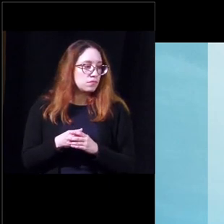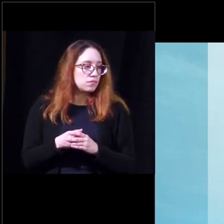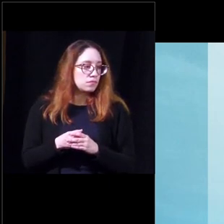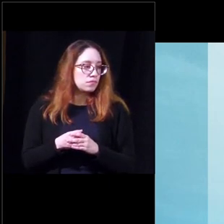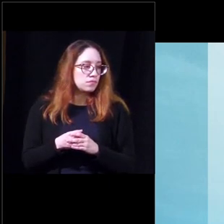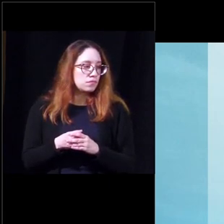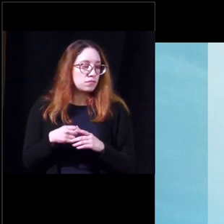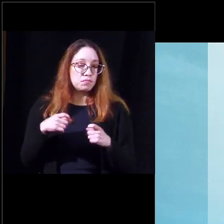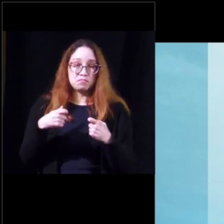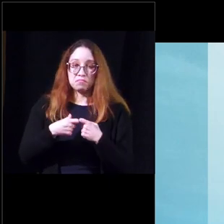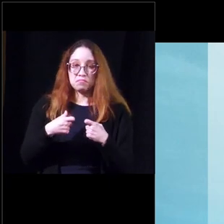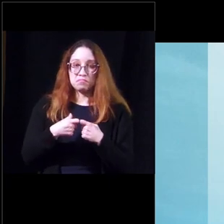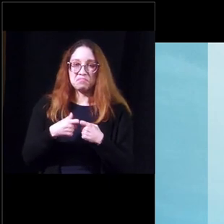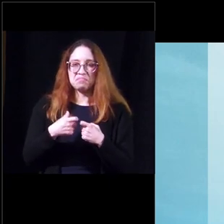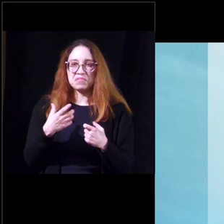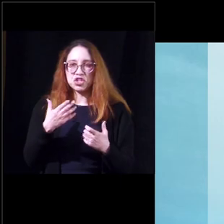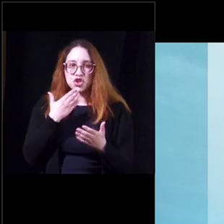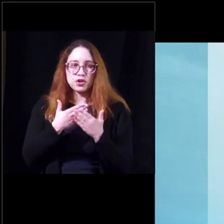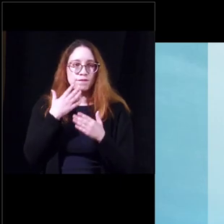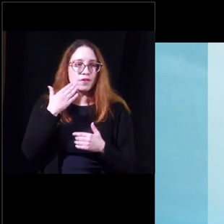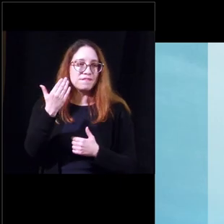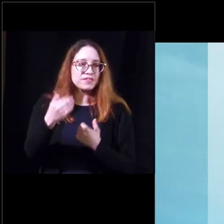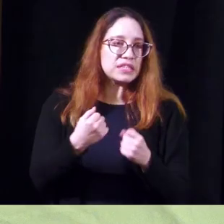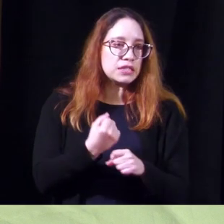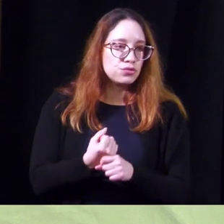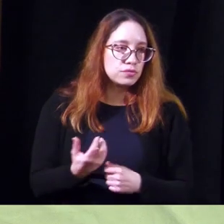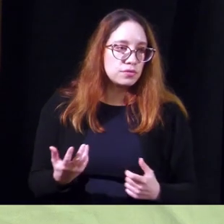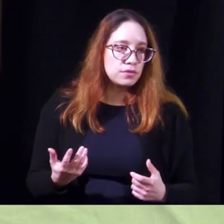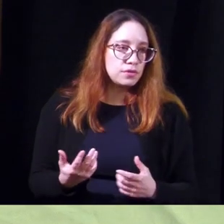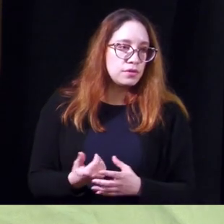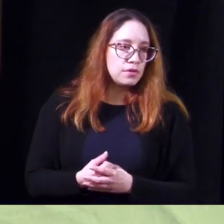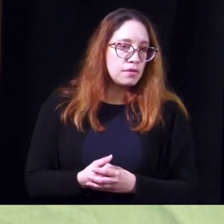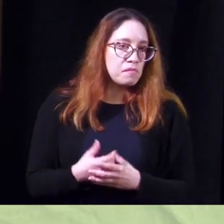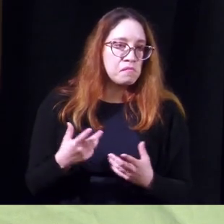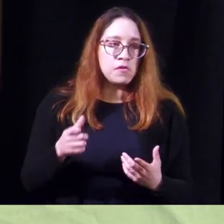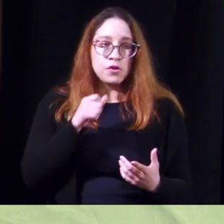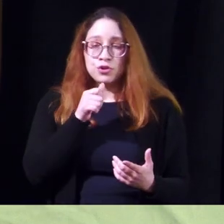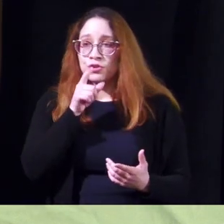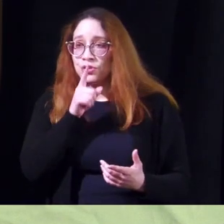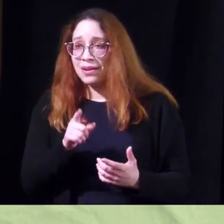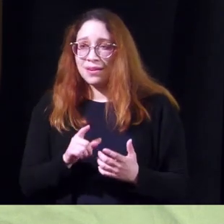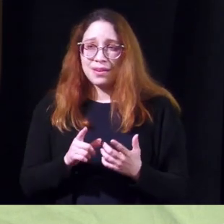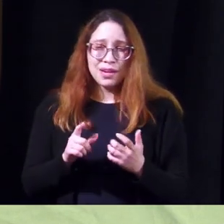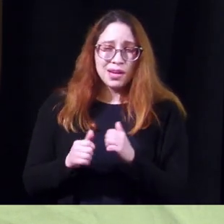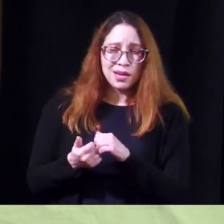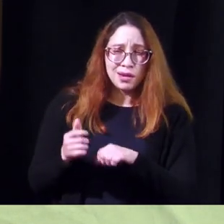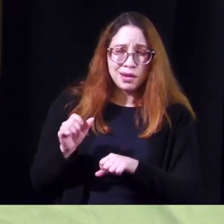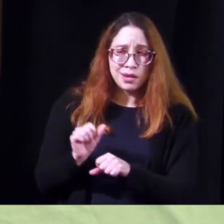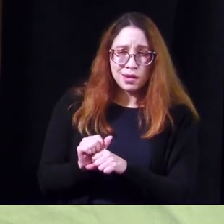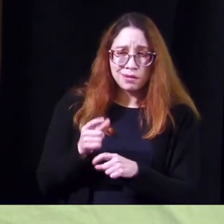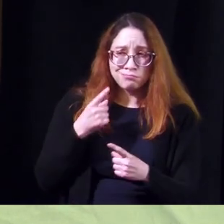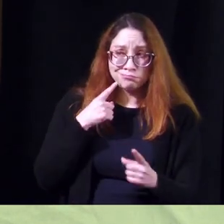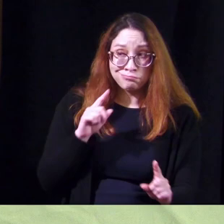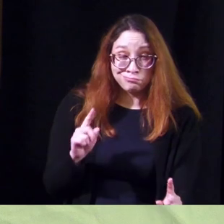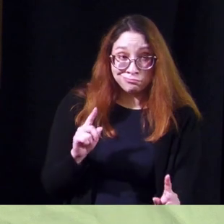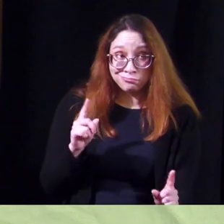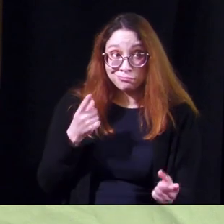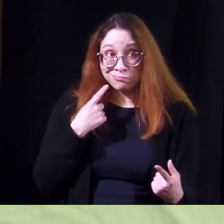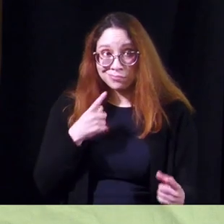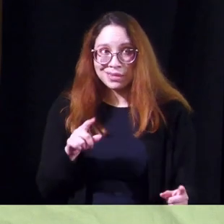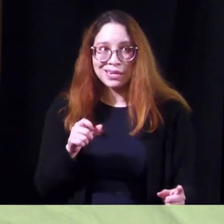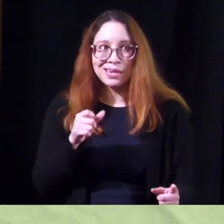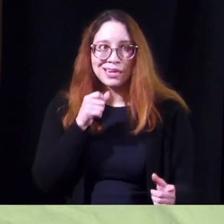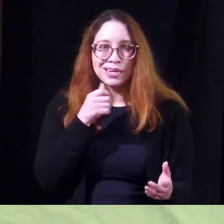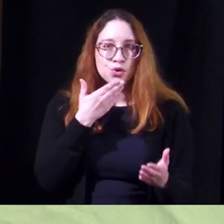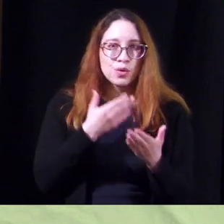the batteries now last 15 years and uh we're not exactly sure how it works but it seems to work it doesn't work